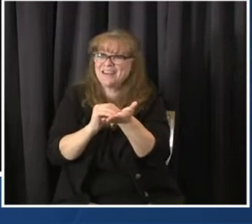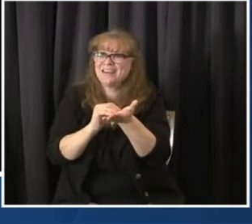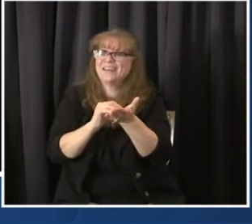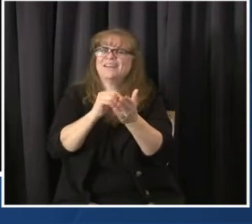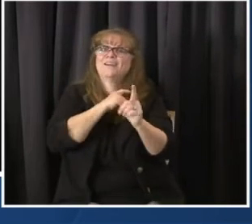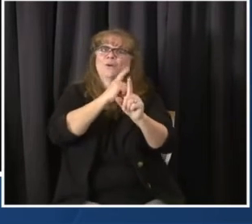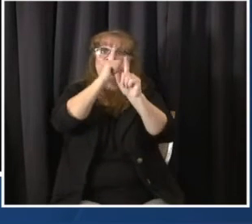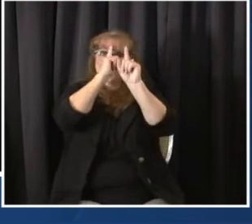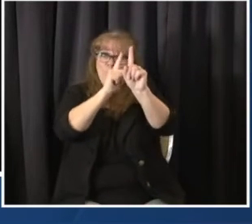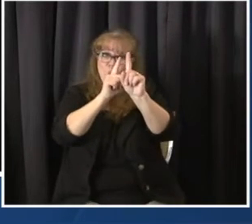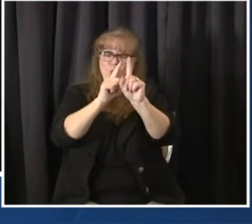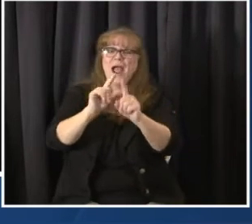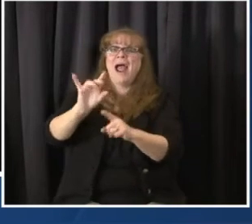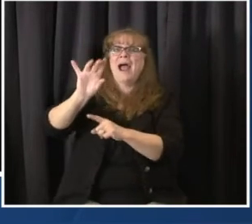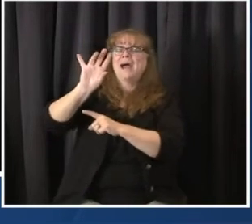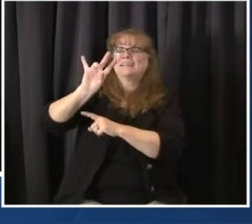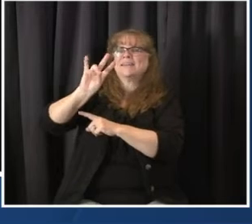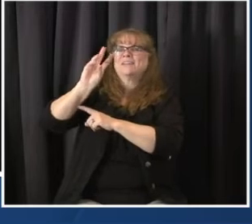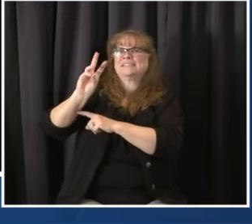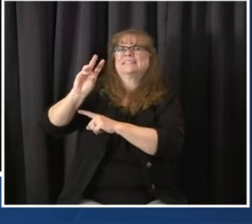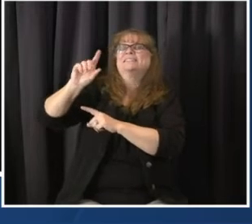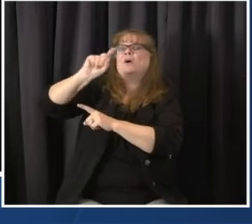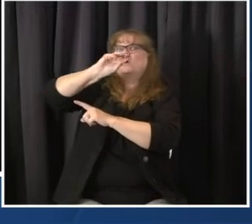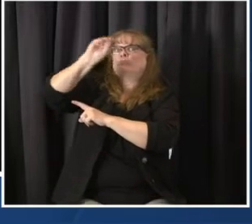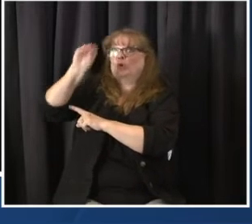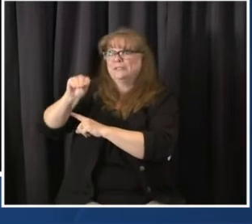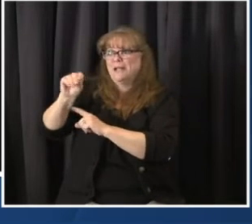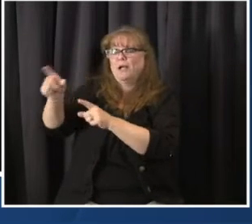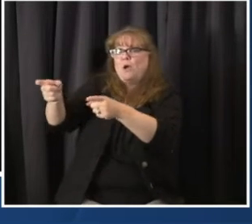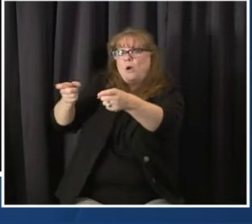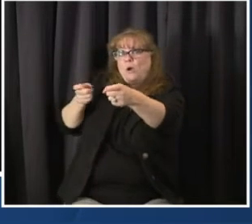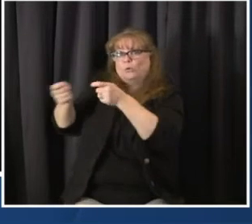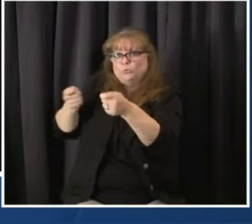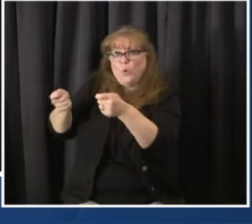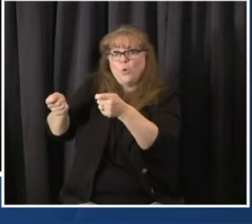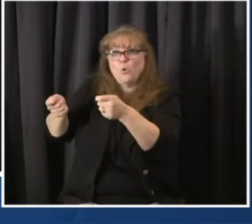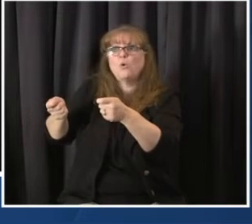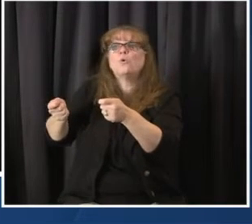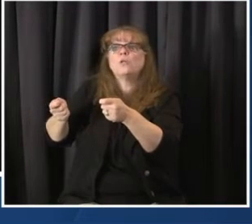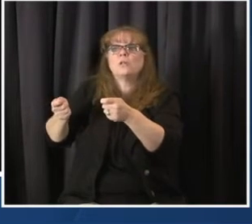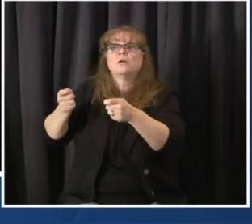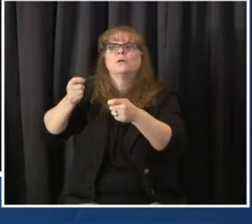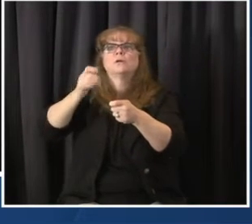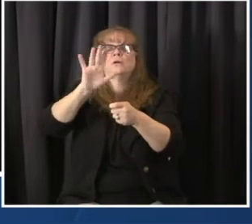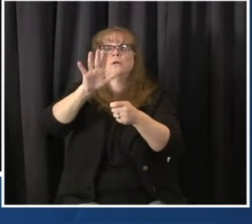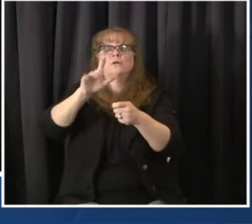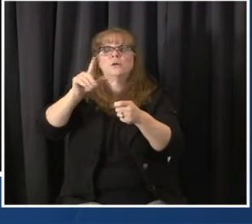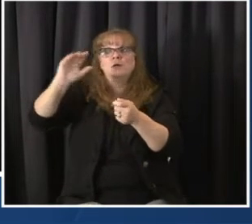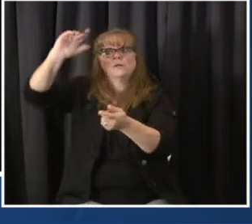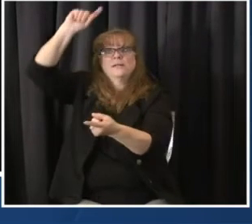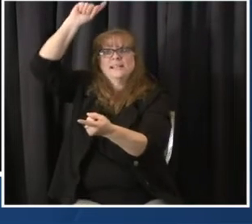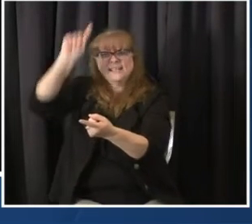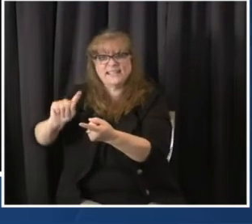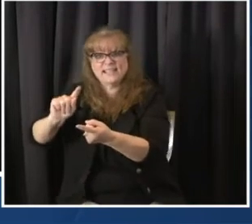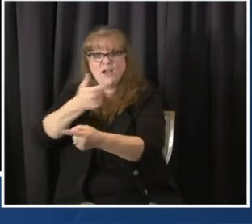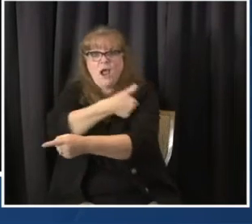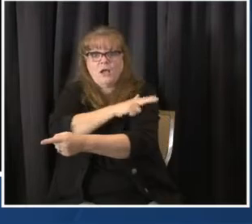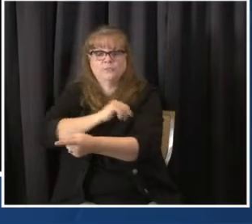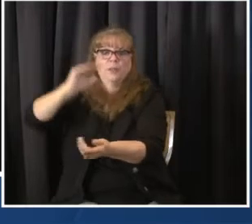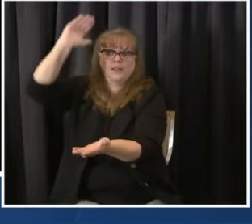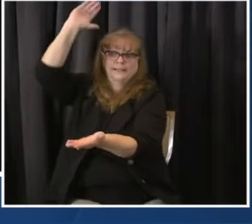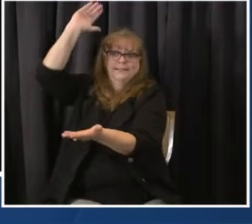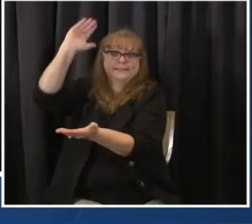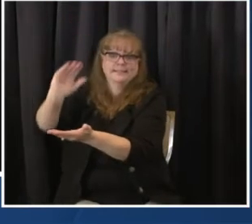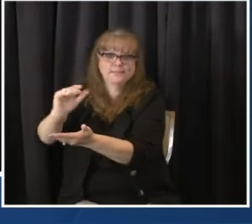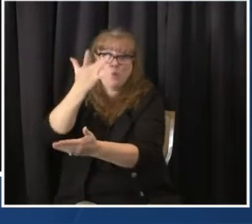a decrease in the number of hospitalizations as we start to roll out this vaccine. However, if look at the figure on the right, the figure on the right is showing you